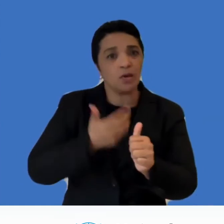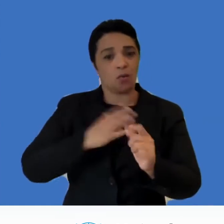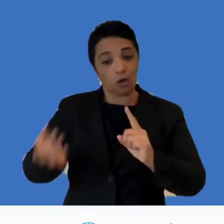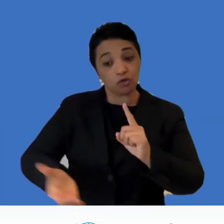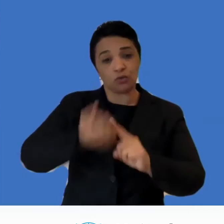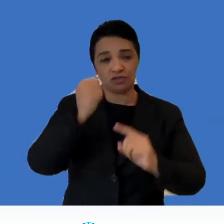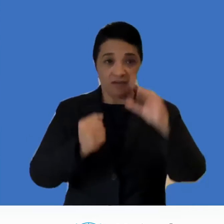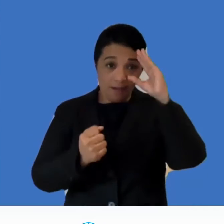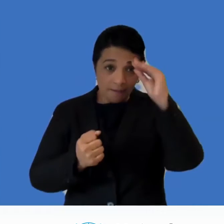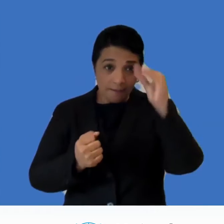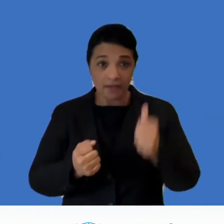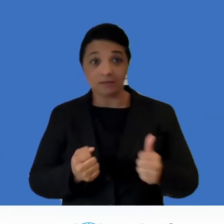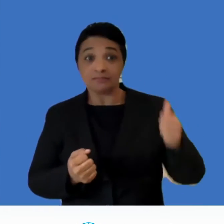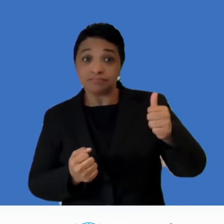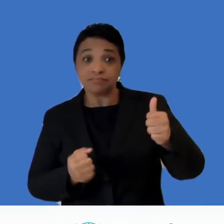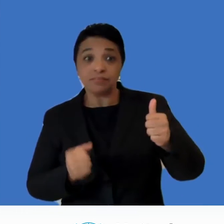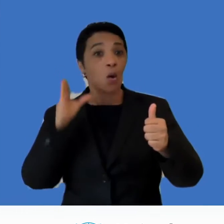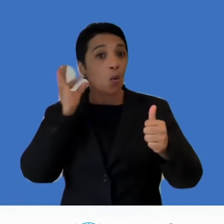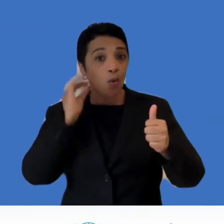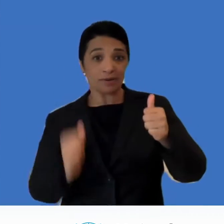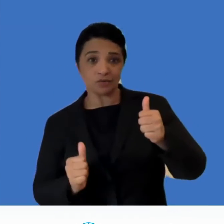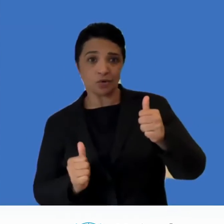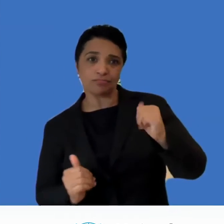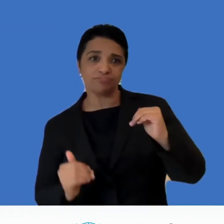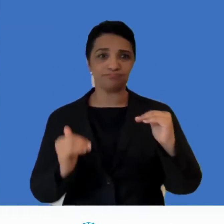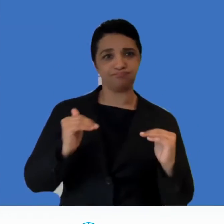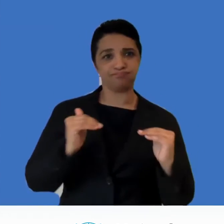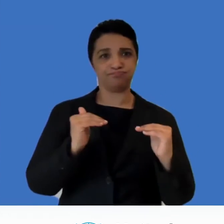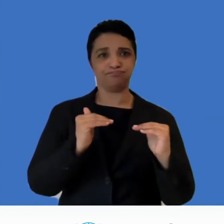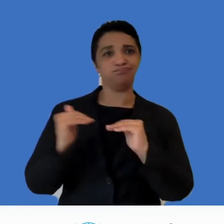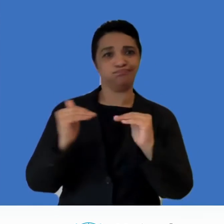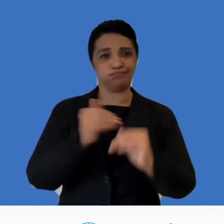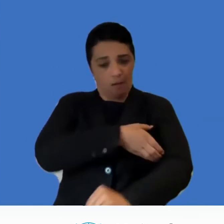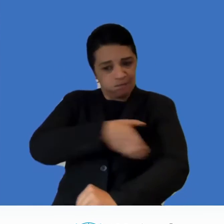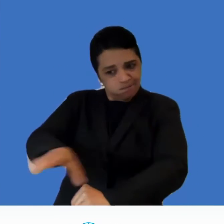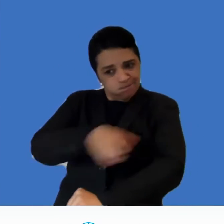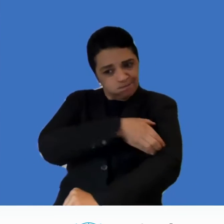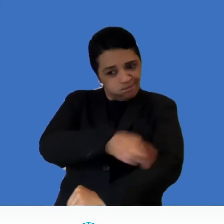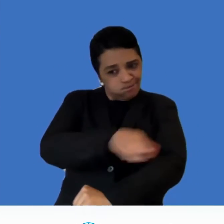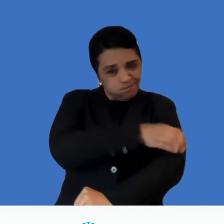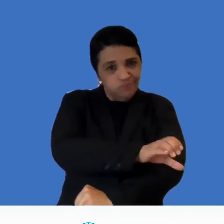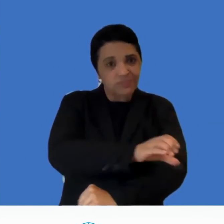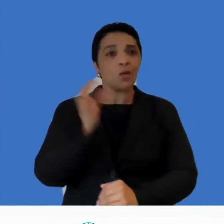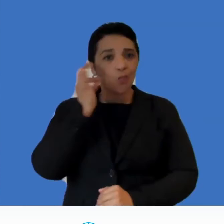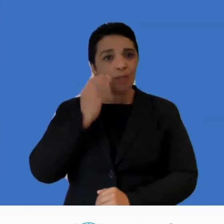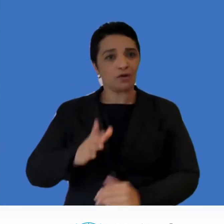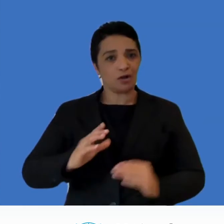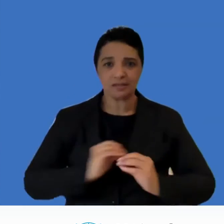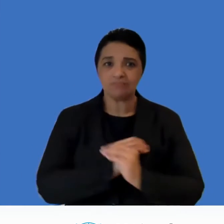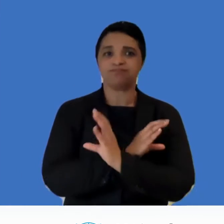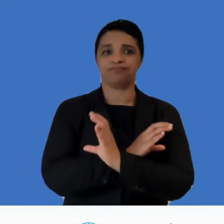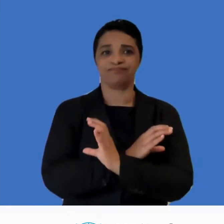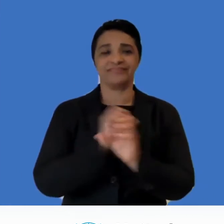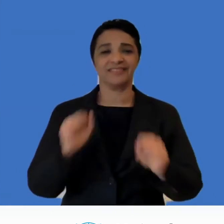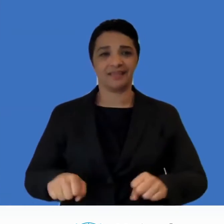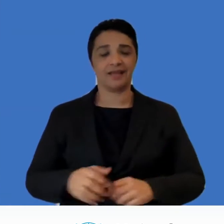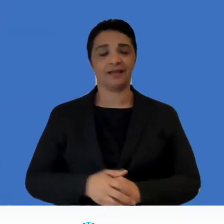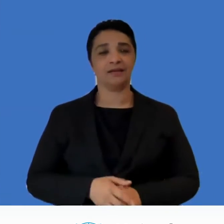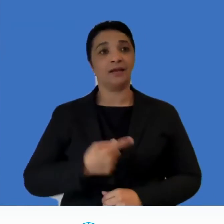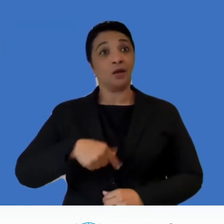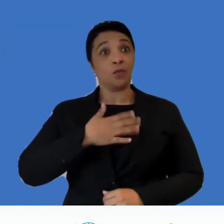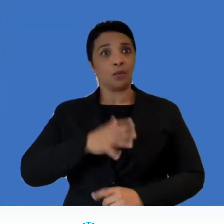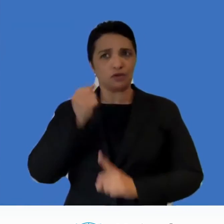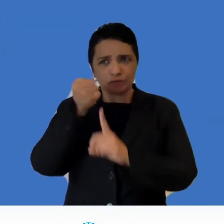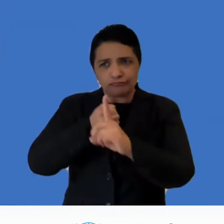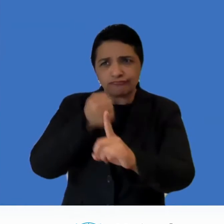empowerment of all women and girls I urge each and every one of us to make a deliberate effort in supporting